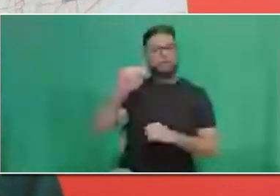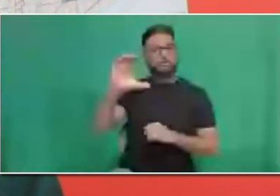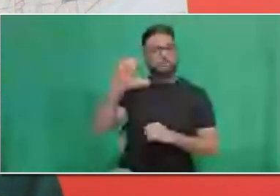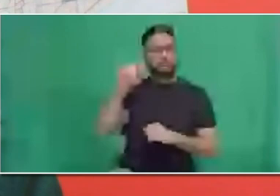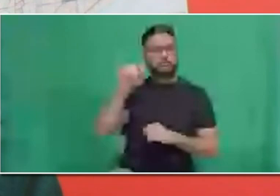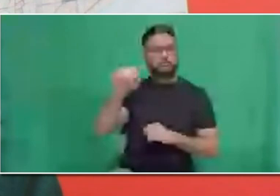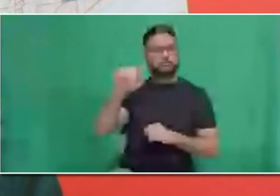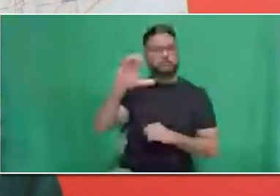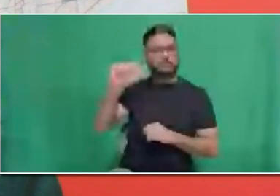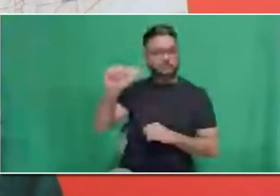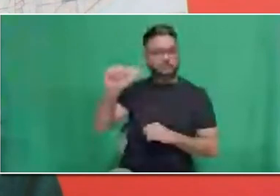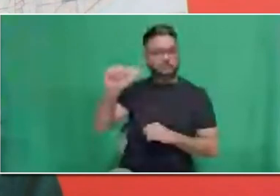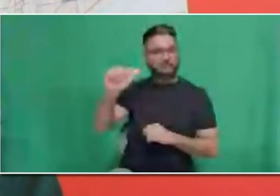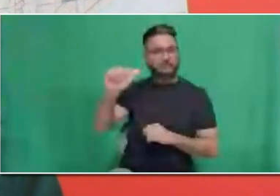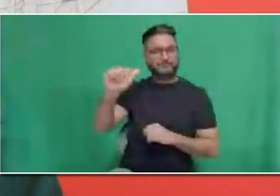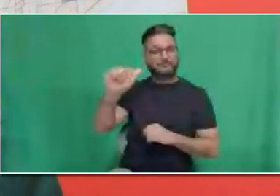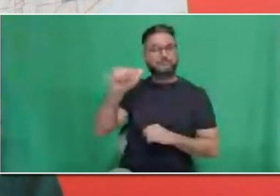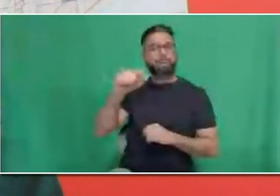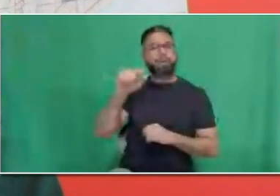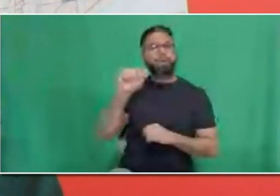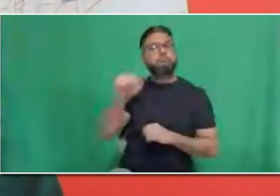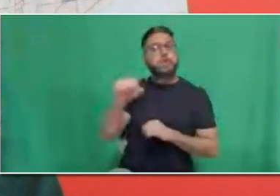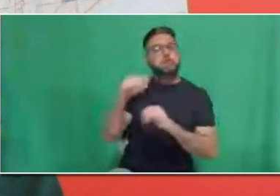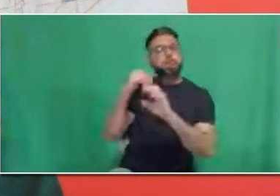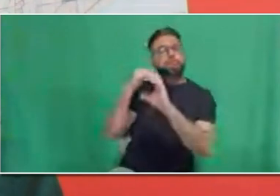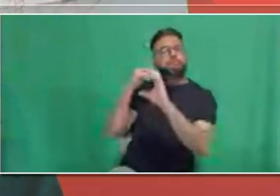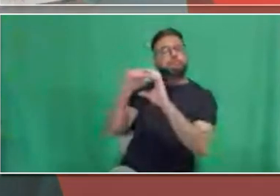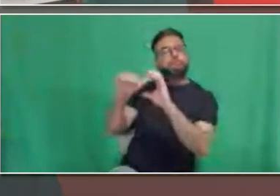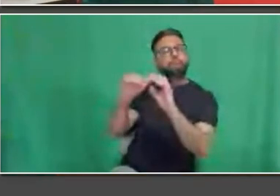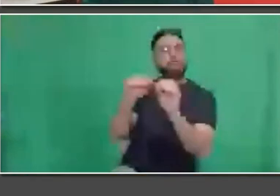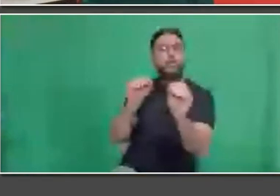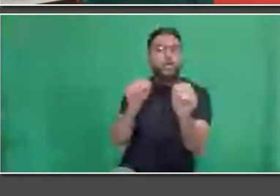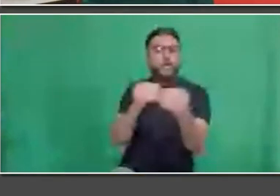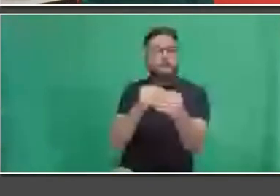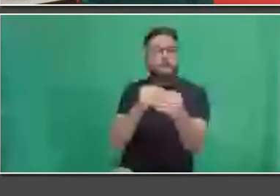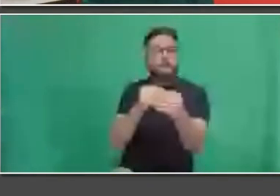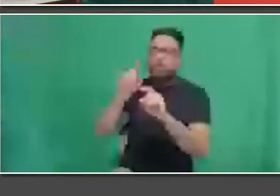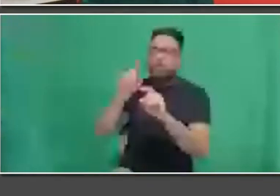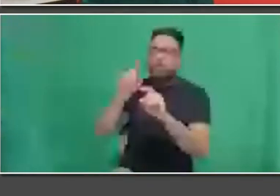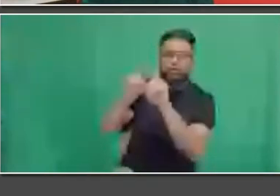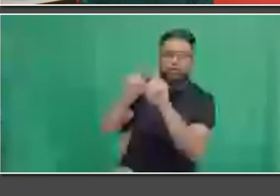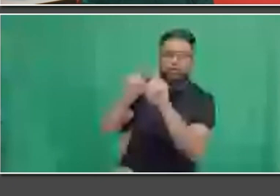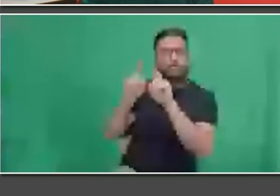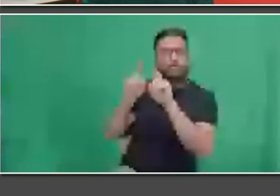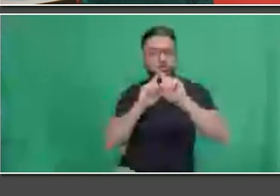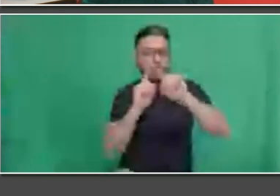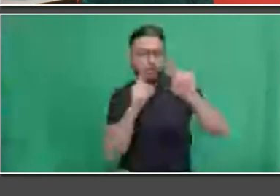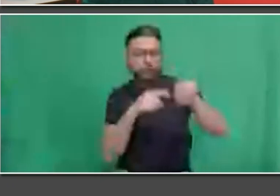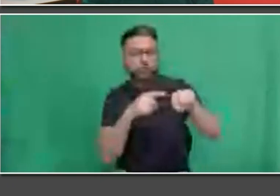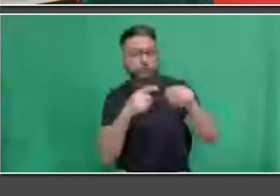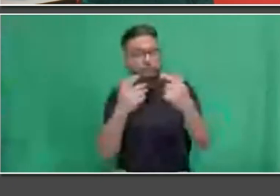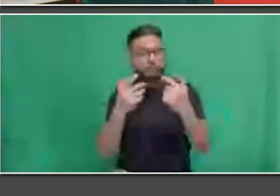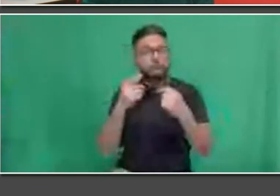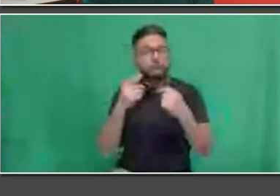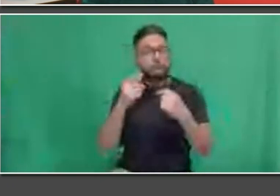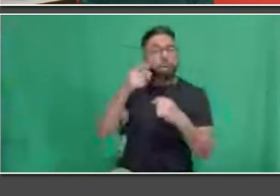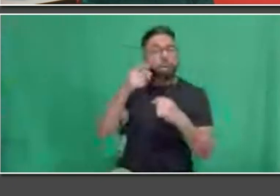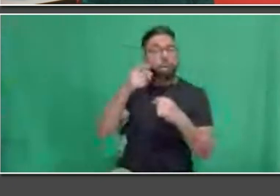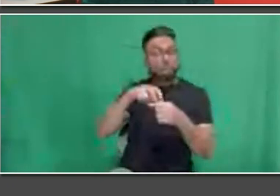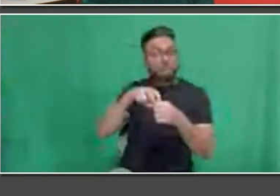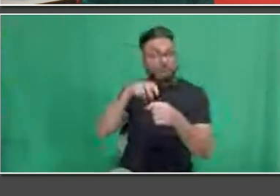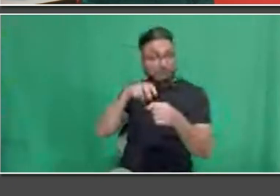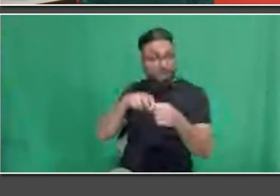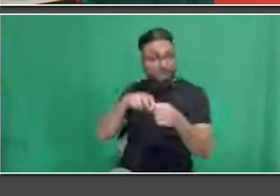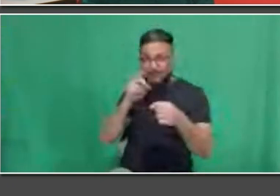unable to stay on for the remainder of the session, all attendees will be provided with the link to watch the recording again. We